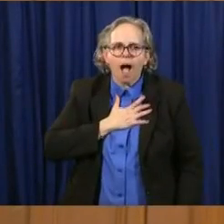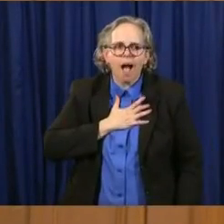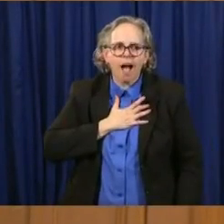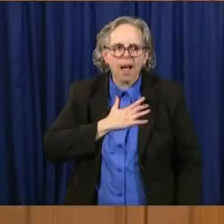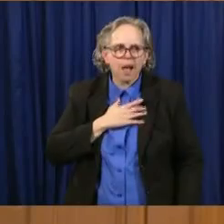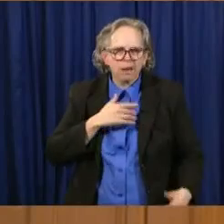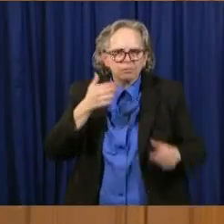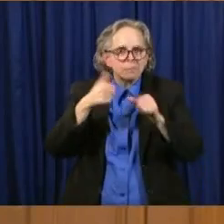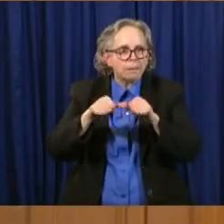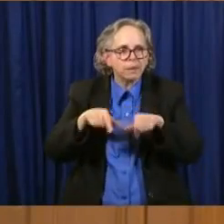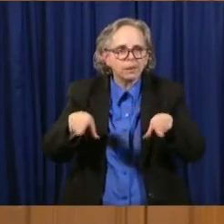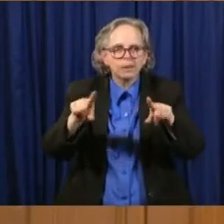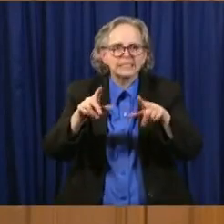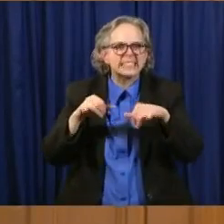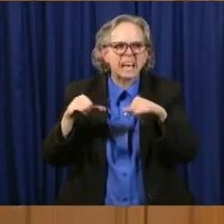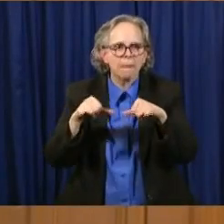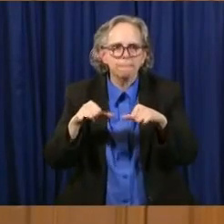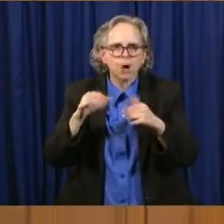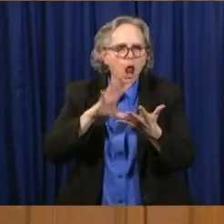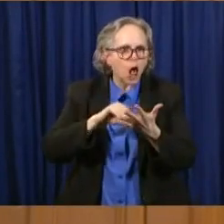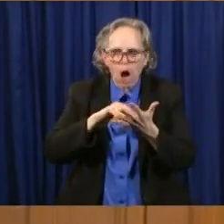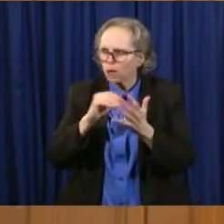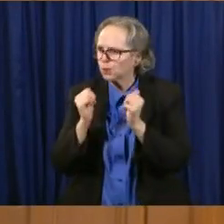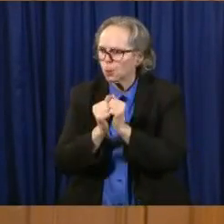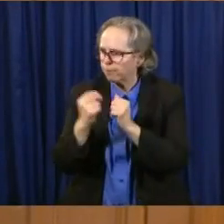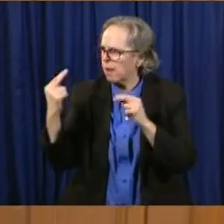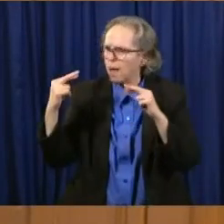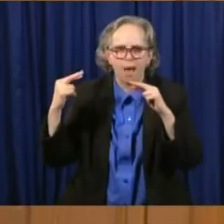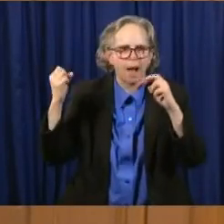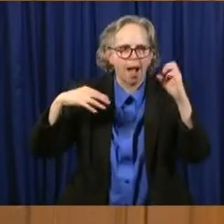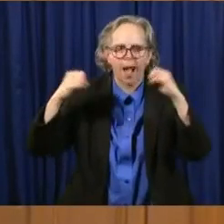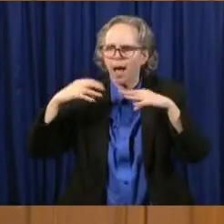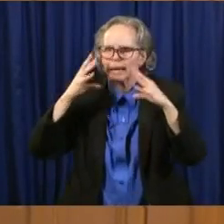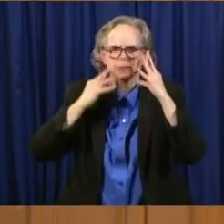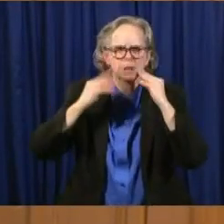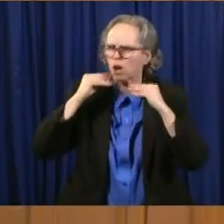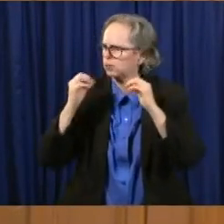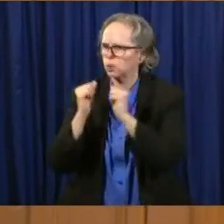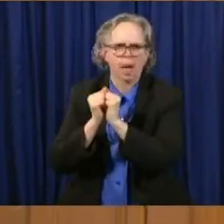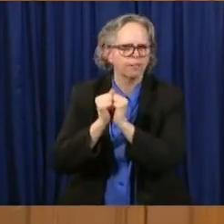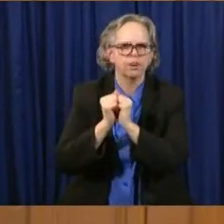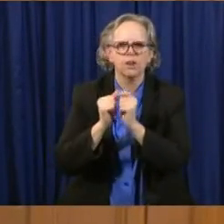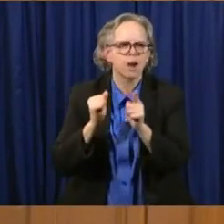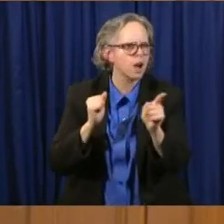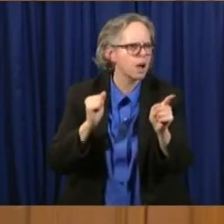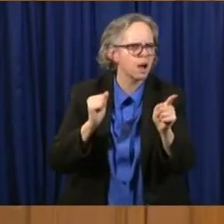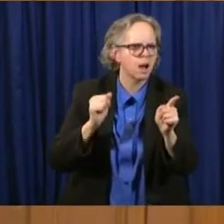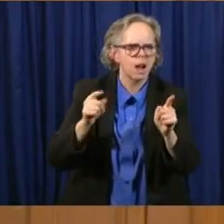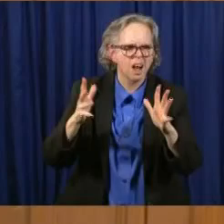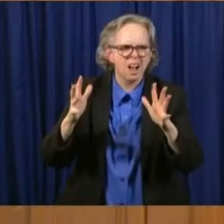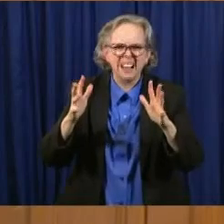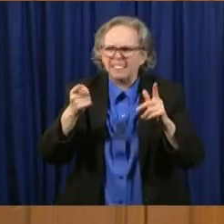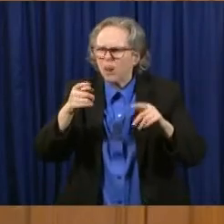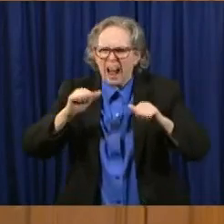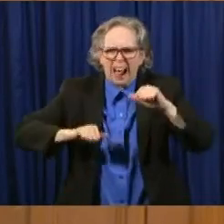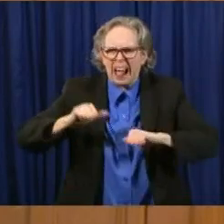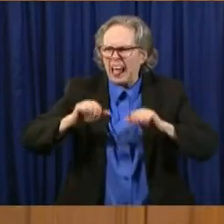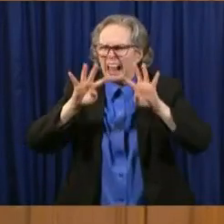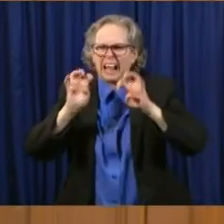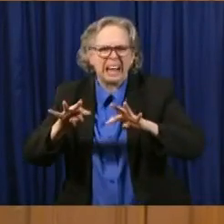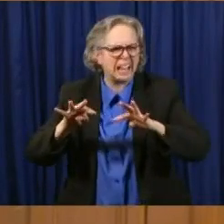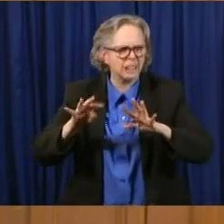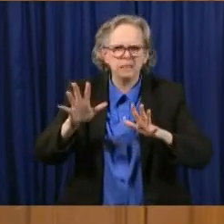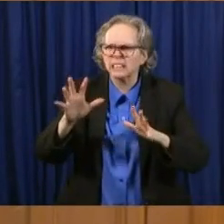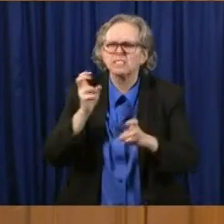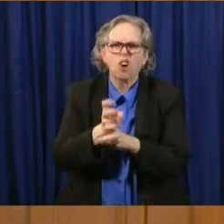this together. And it is a time that is very troubling, because there's a lot of uncertainty. We're having to tolerate a